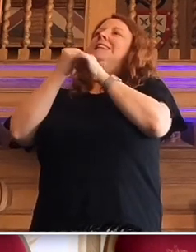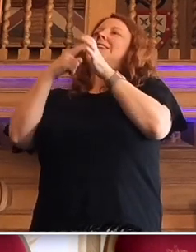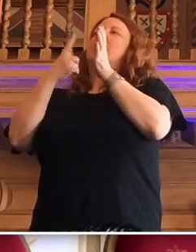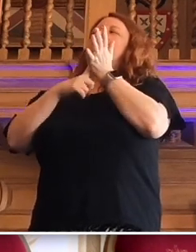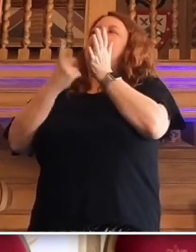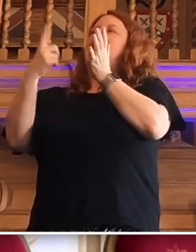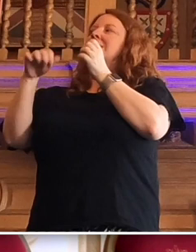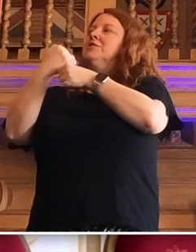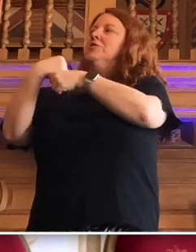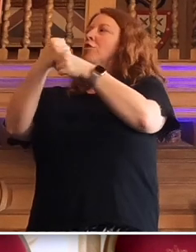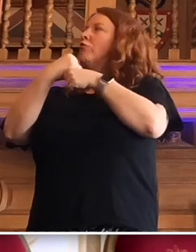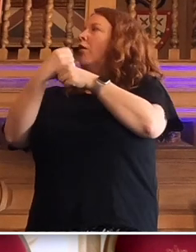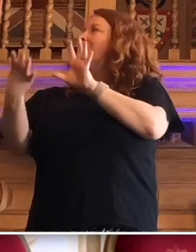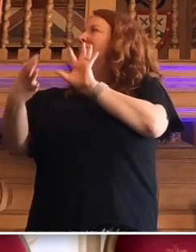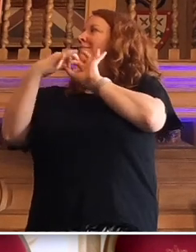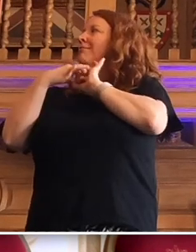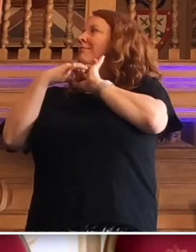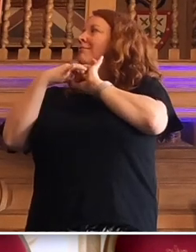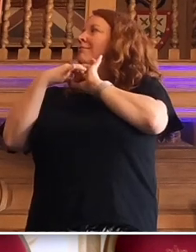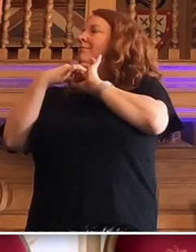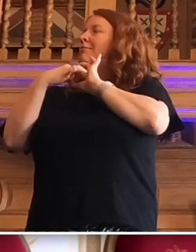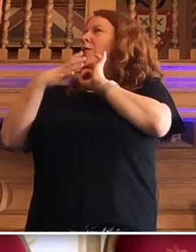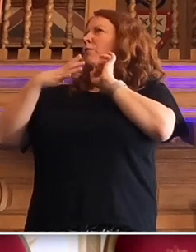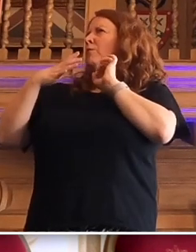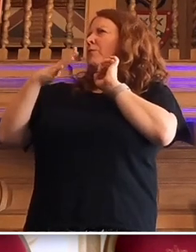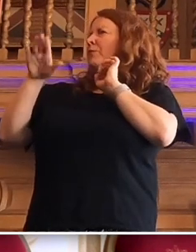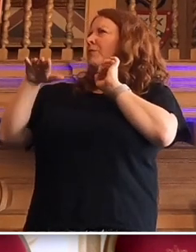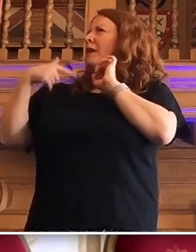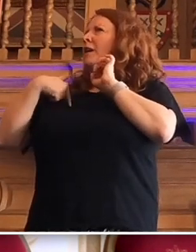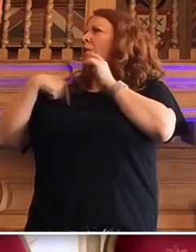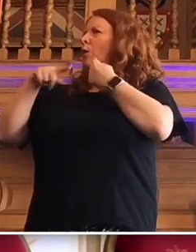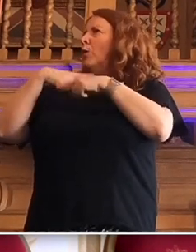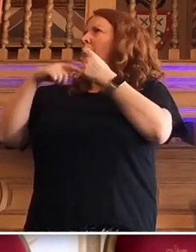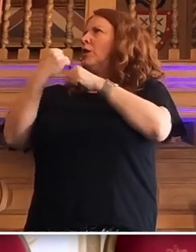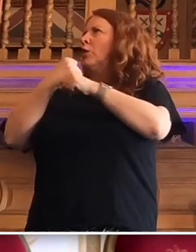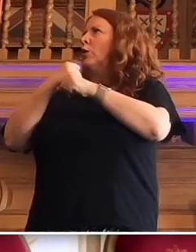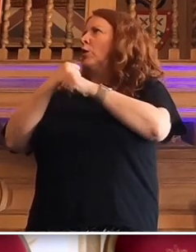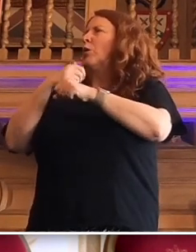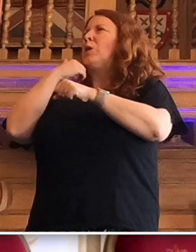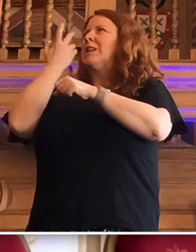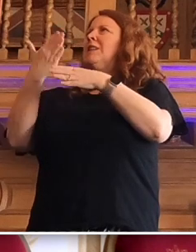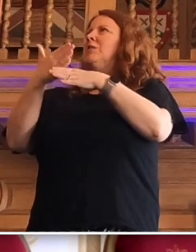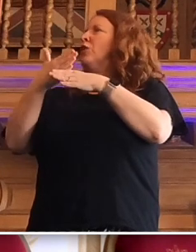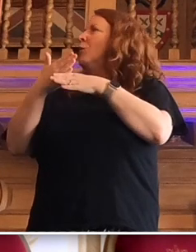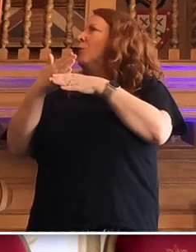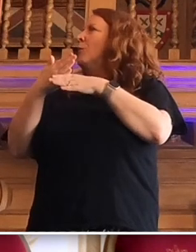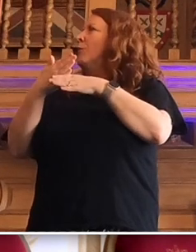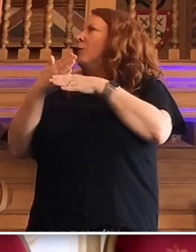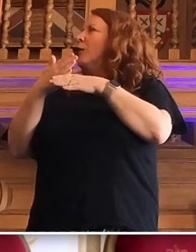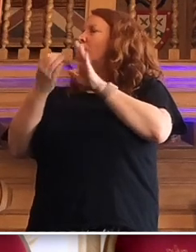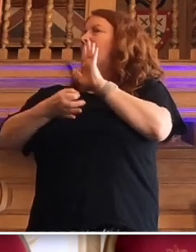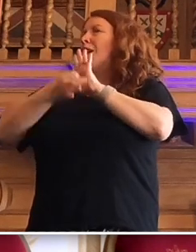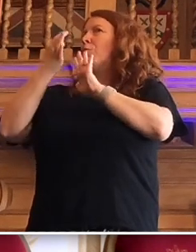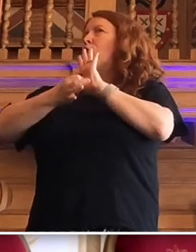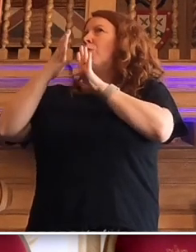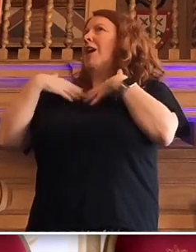us and said, they want to know if what they do in their day job could improve